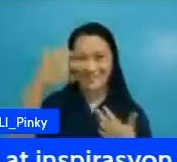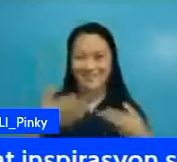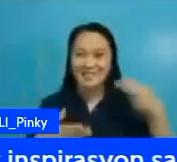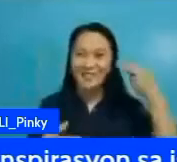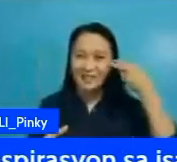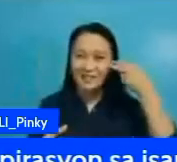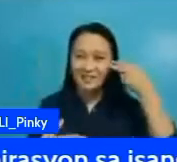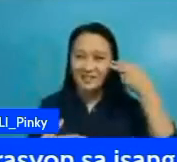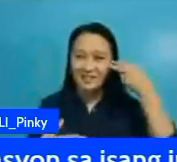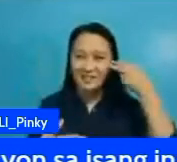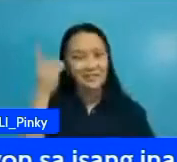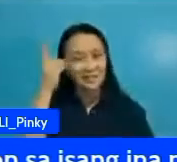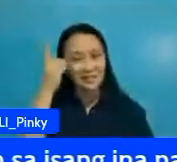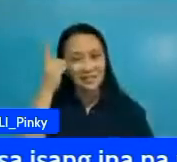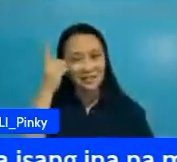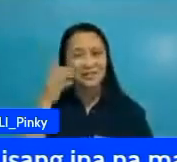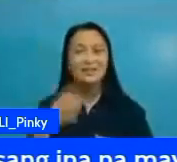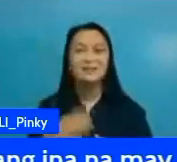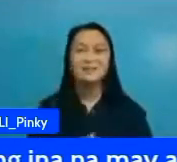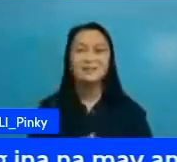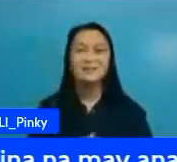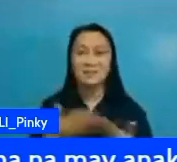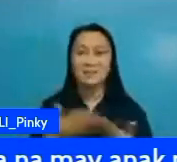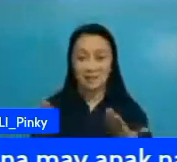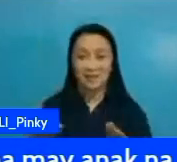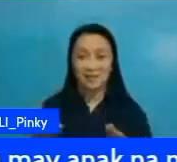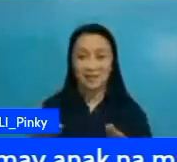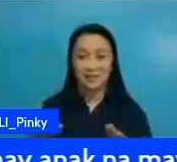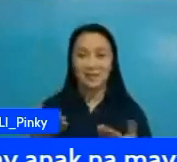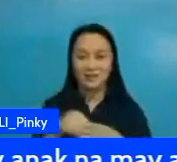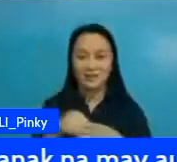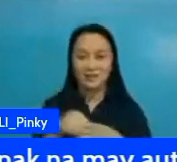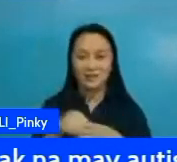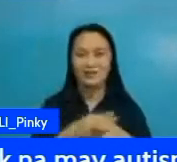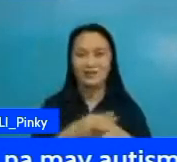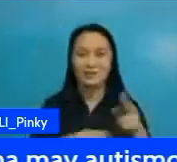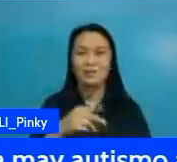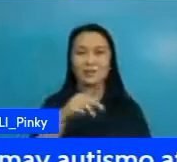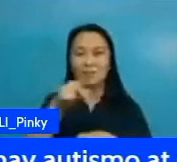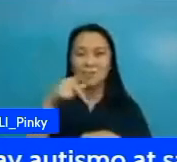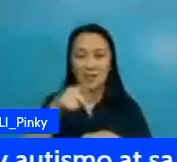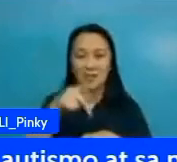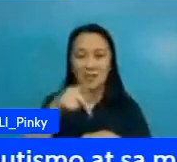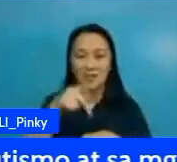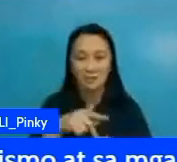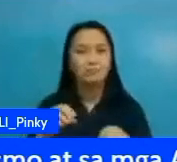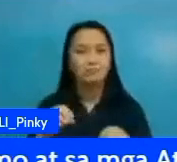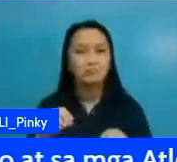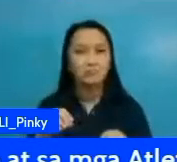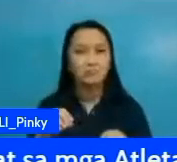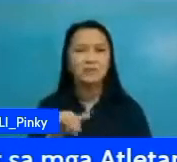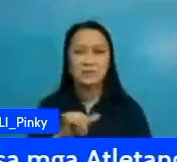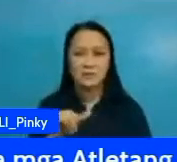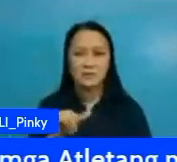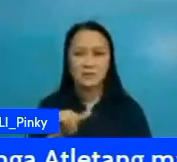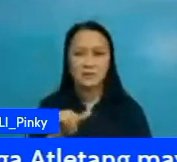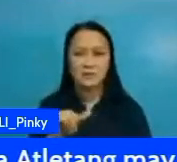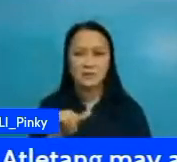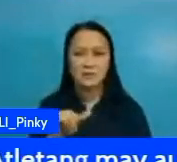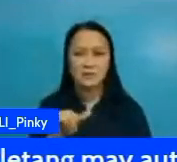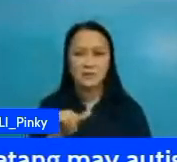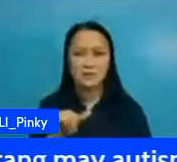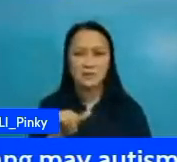filipinas because there's no greater joy for any parent than seeing their children happy and confident to take on the world